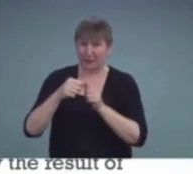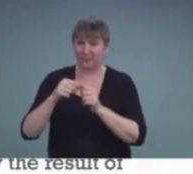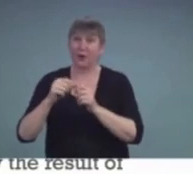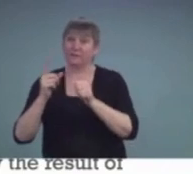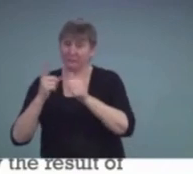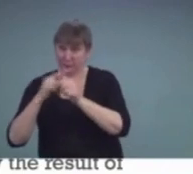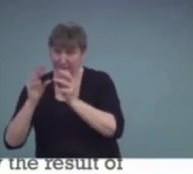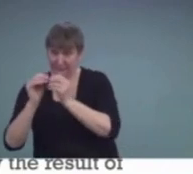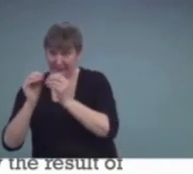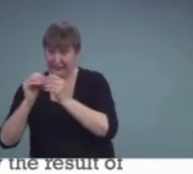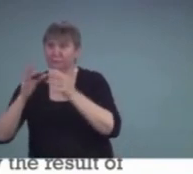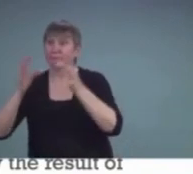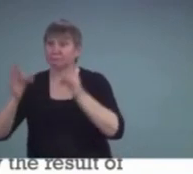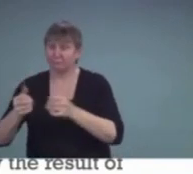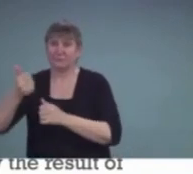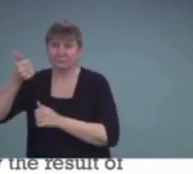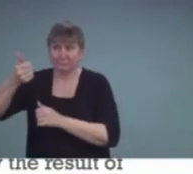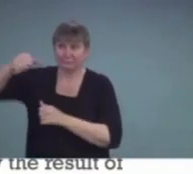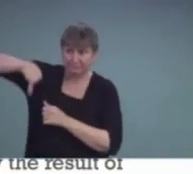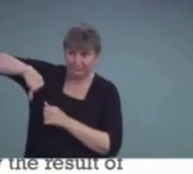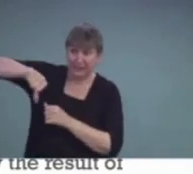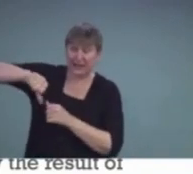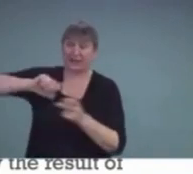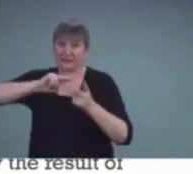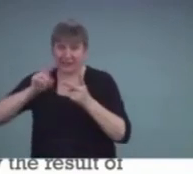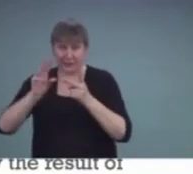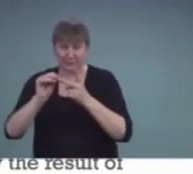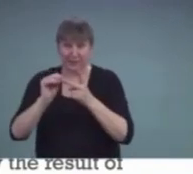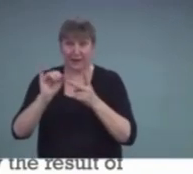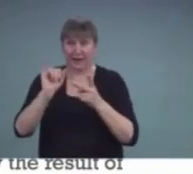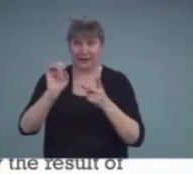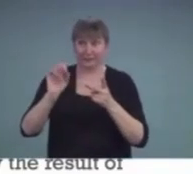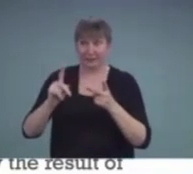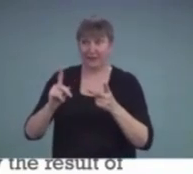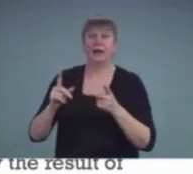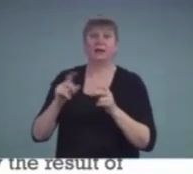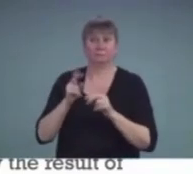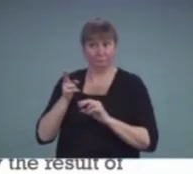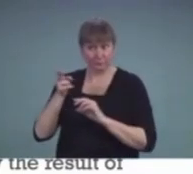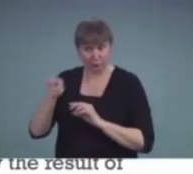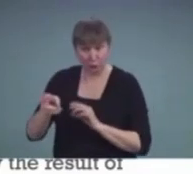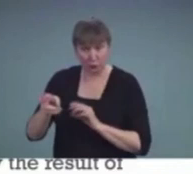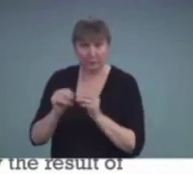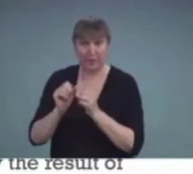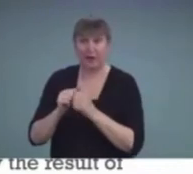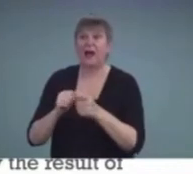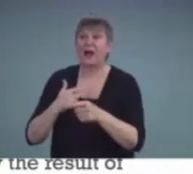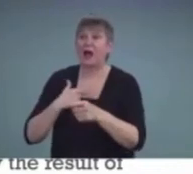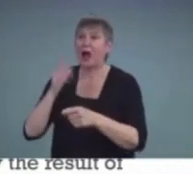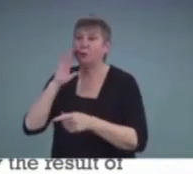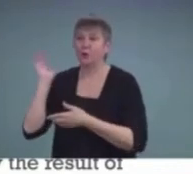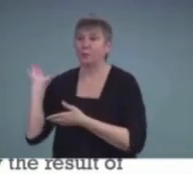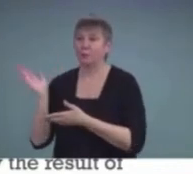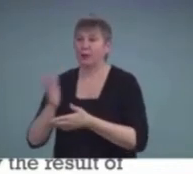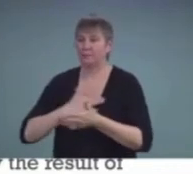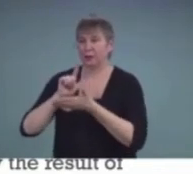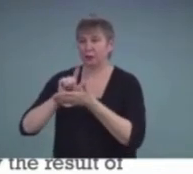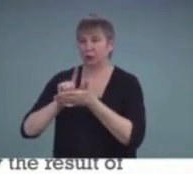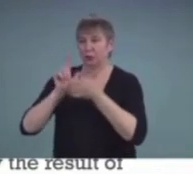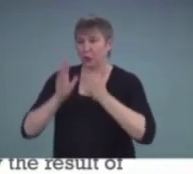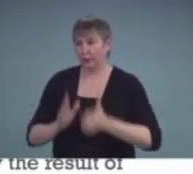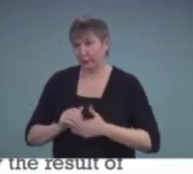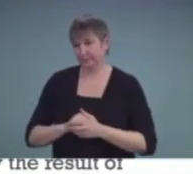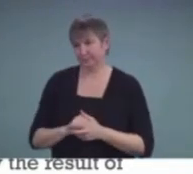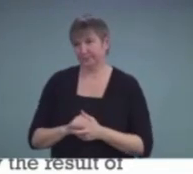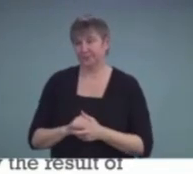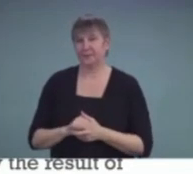next meeting is to develop the IEP. She told the school that she's bringing her attorney. And at that point,